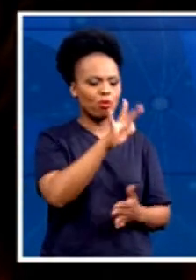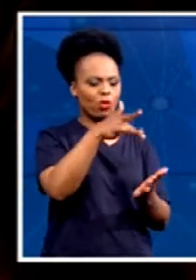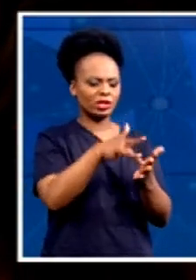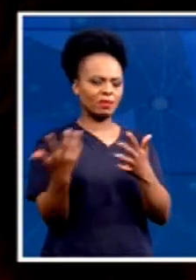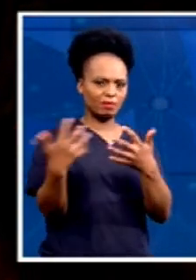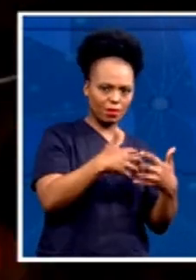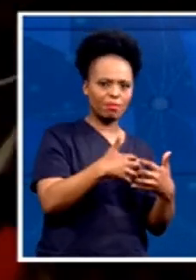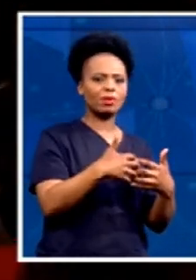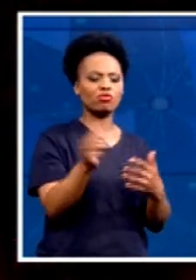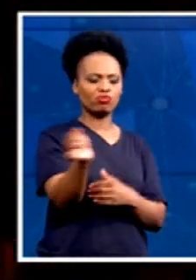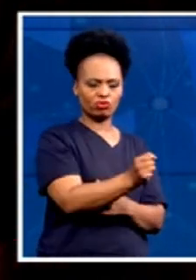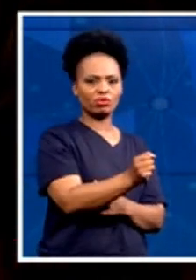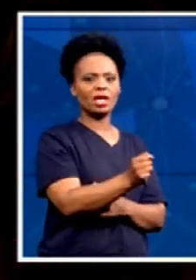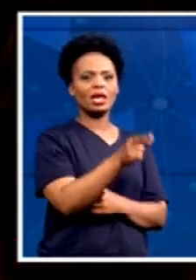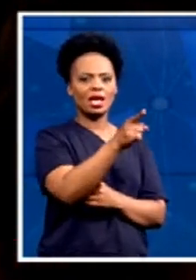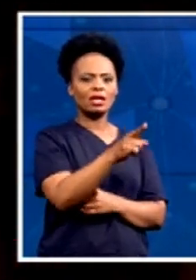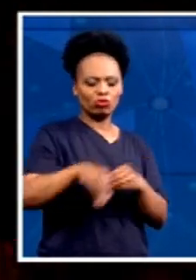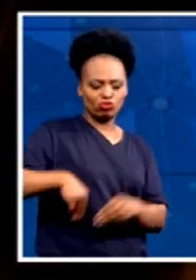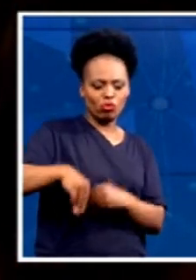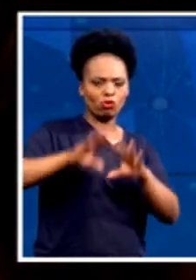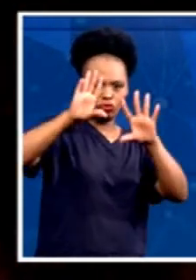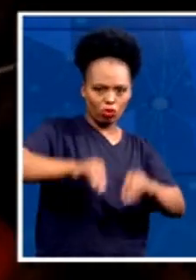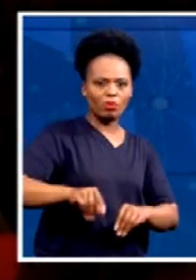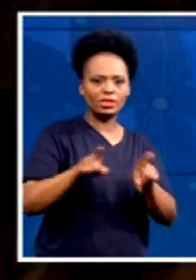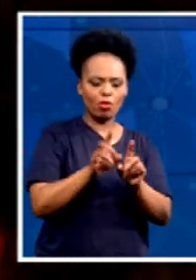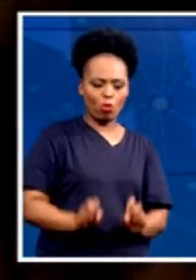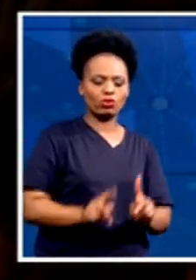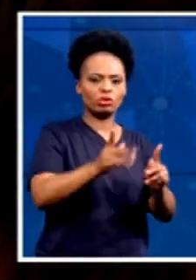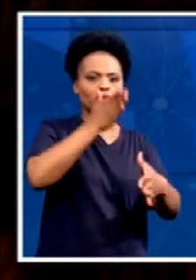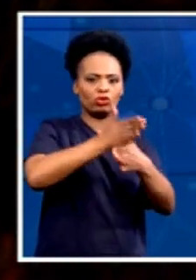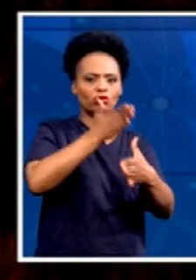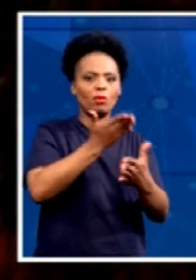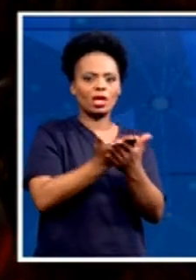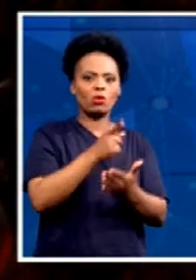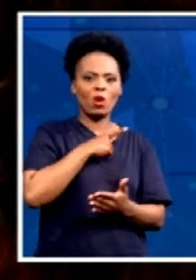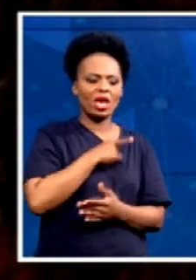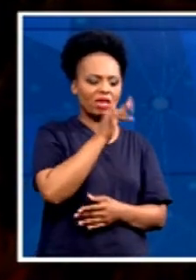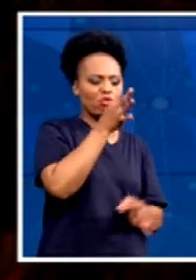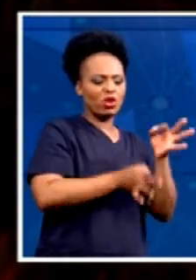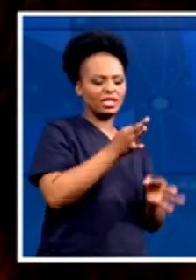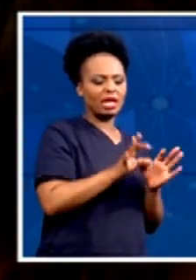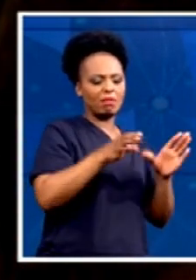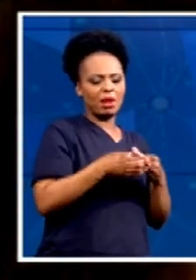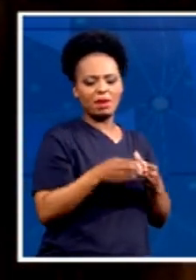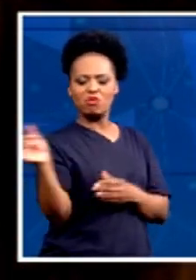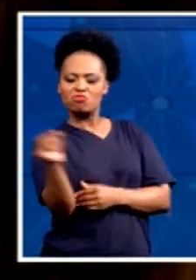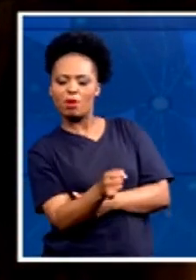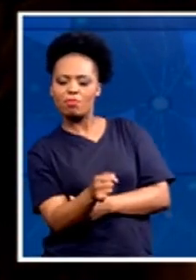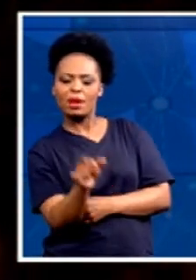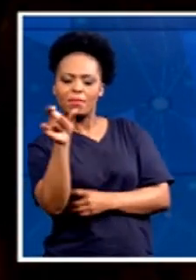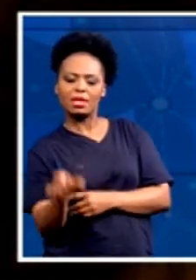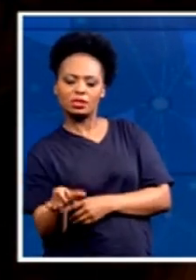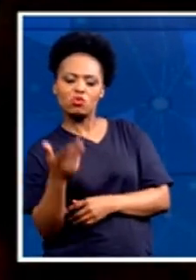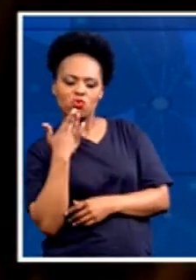for the right